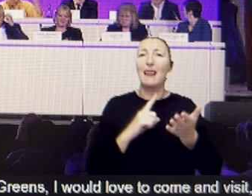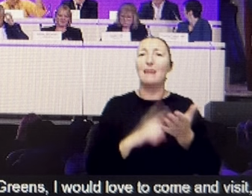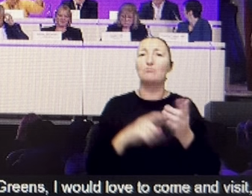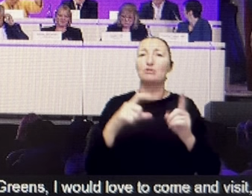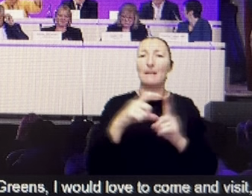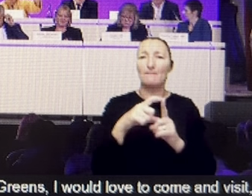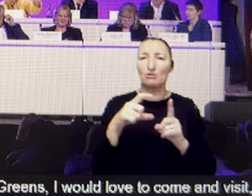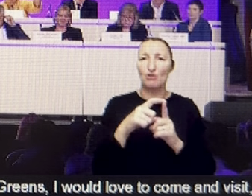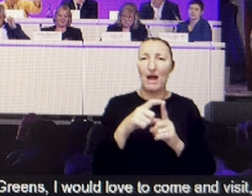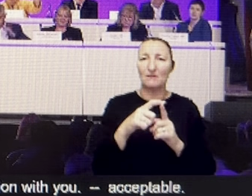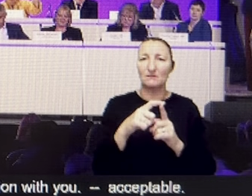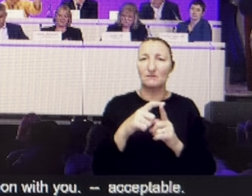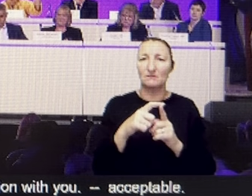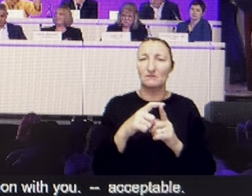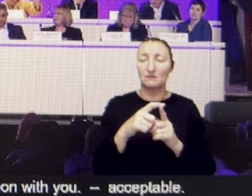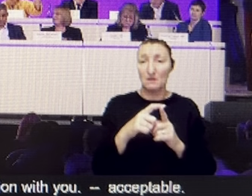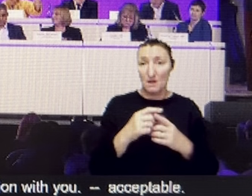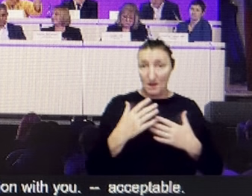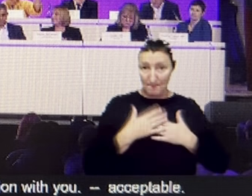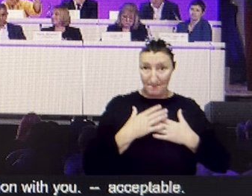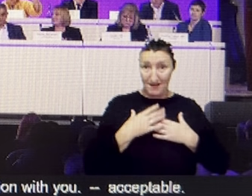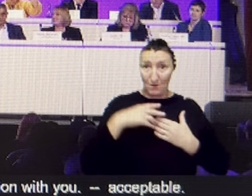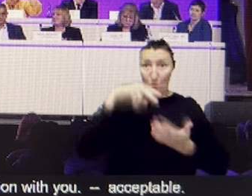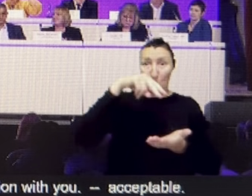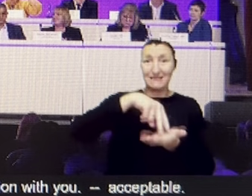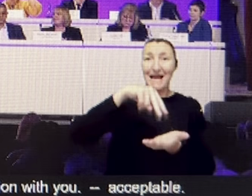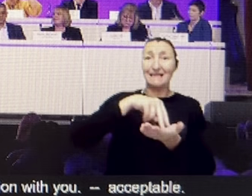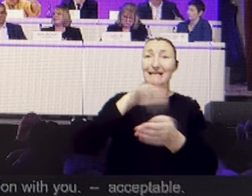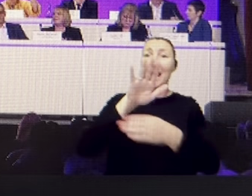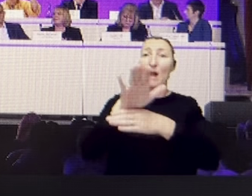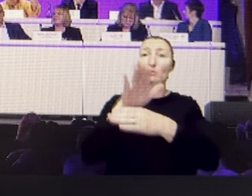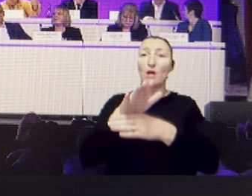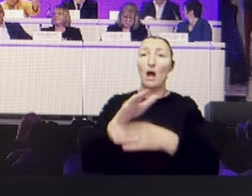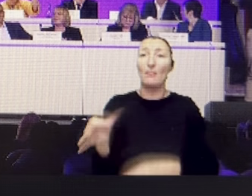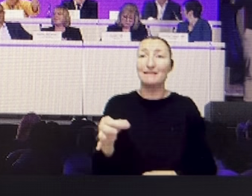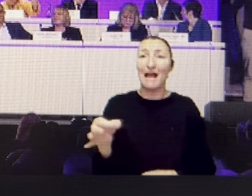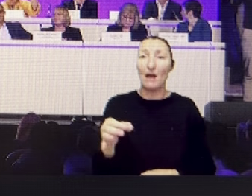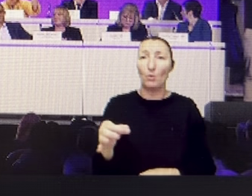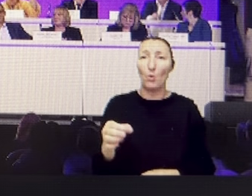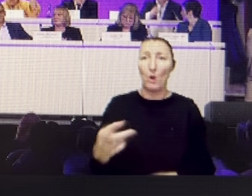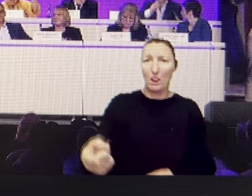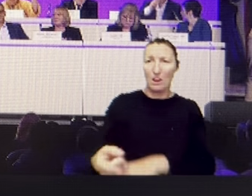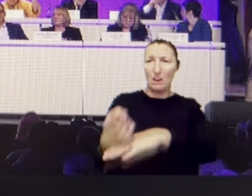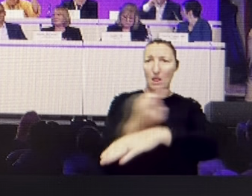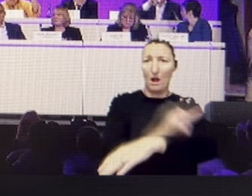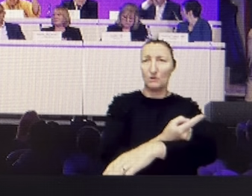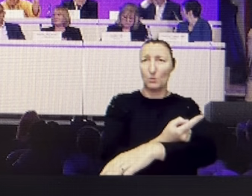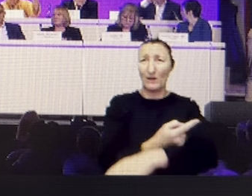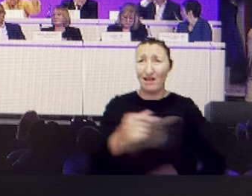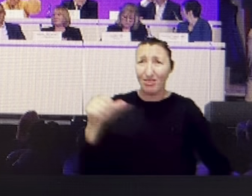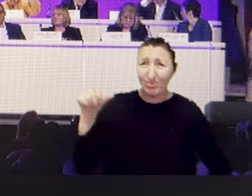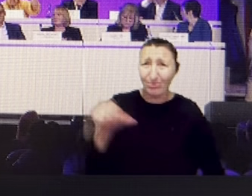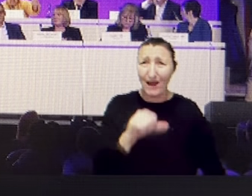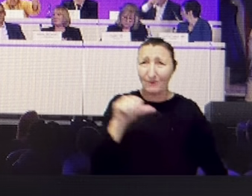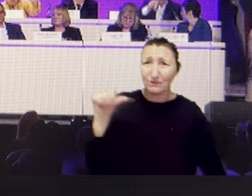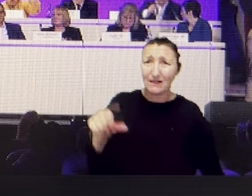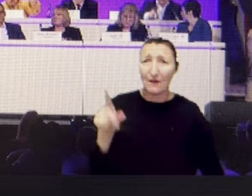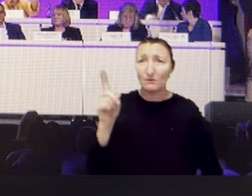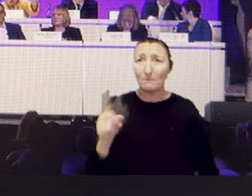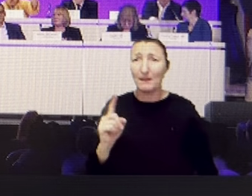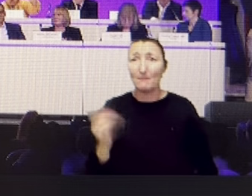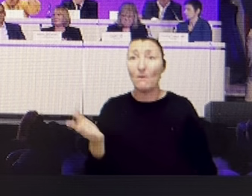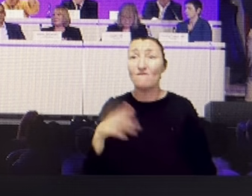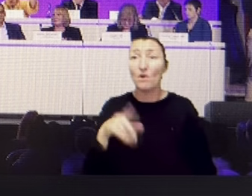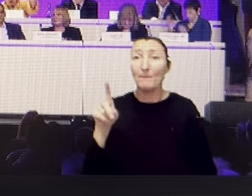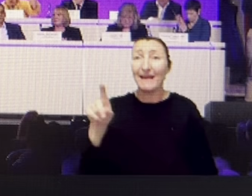standing outside this town hall last week, where there were thousands of people from Ealing saying, Save